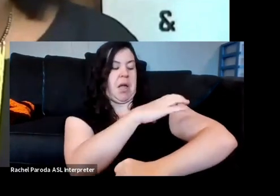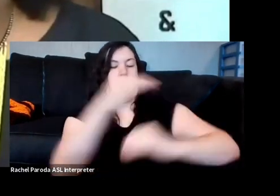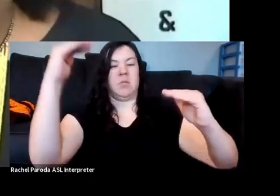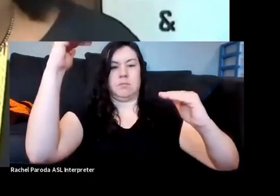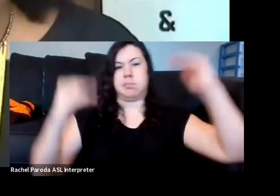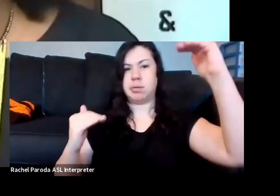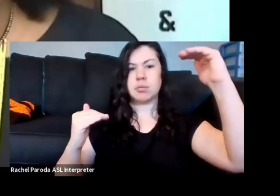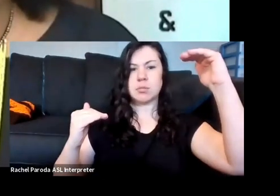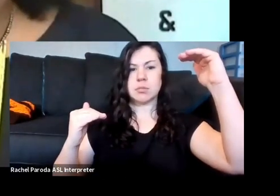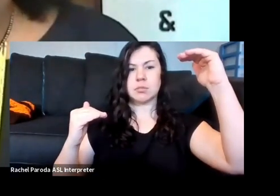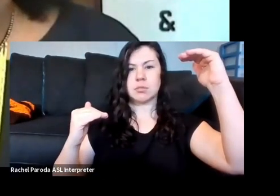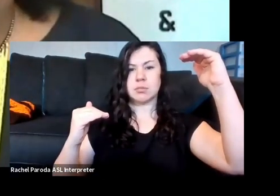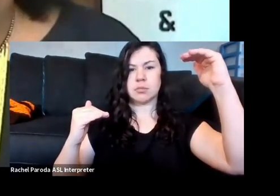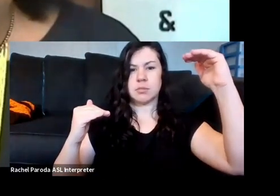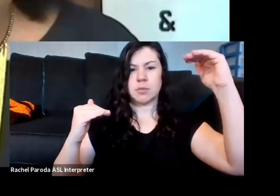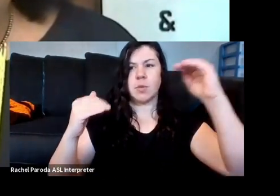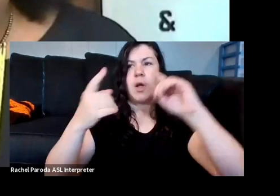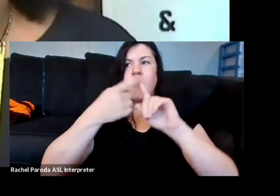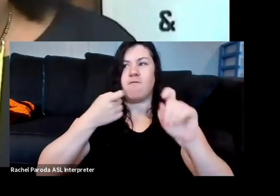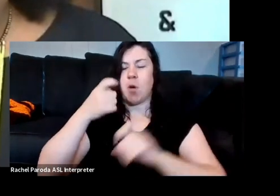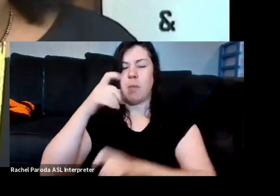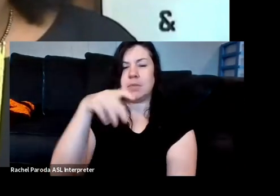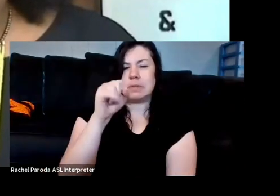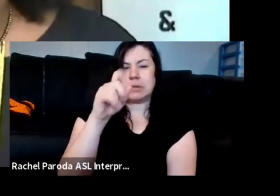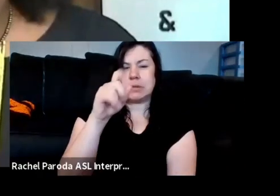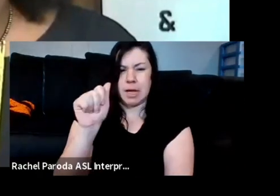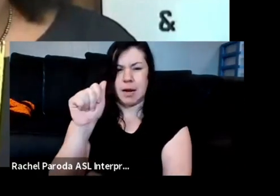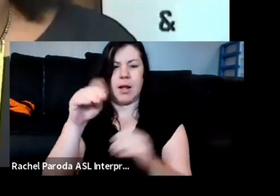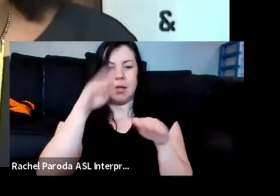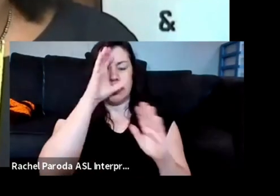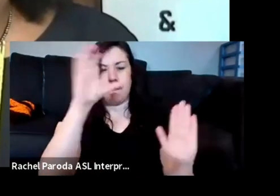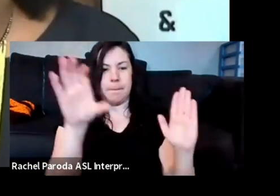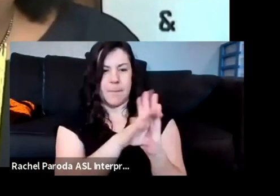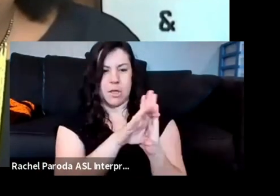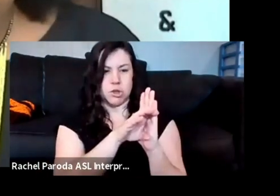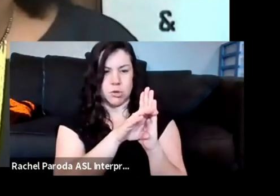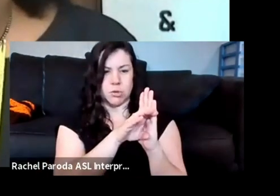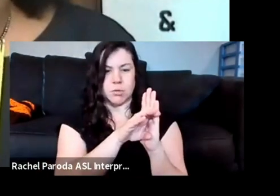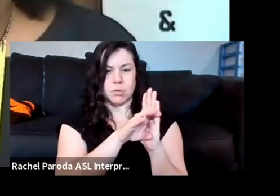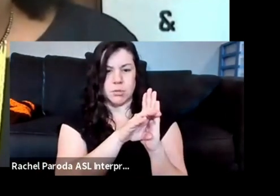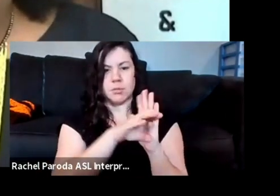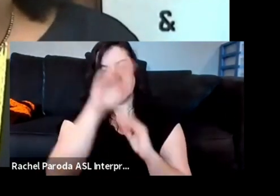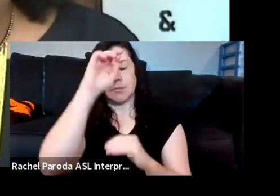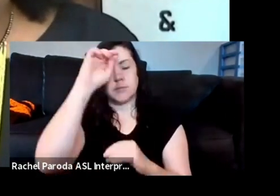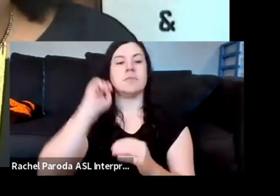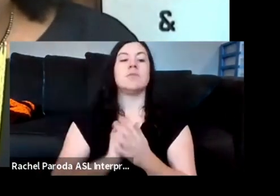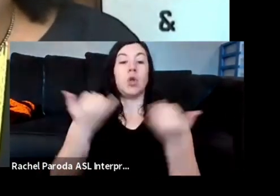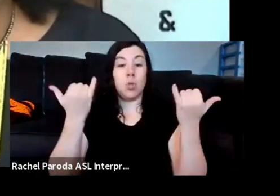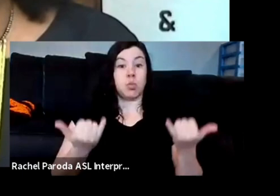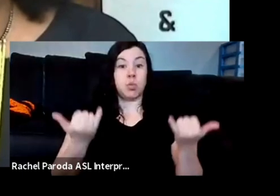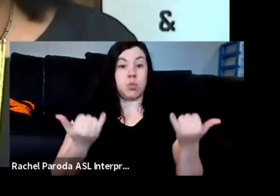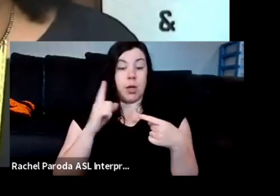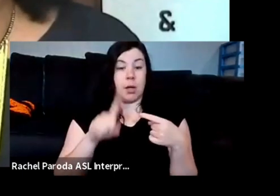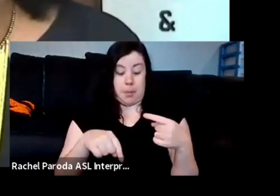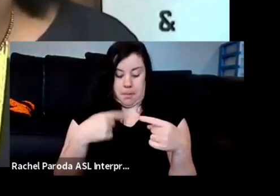by Saidiya Hartman in scenes of subjection. So today is about the extreme challenges and yet the soulful, replenishing